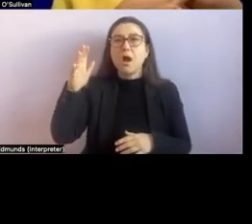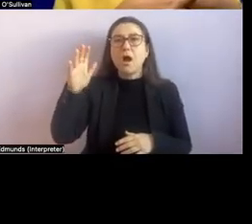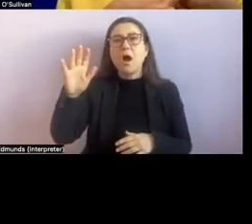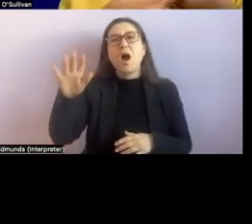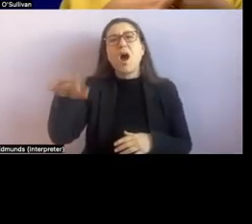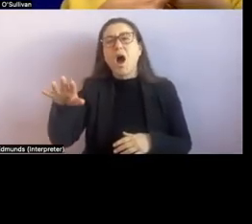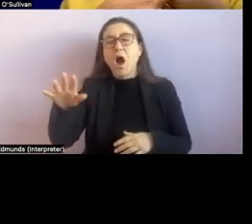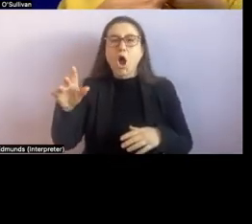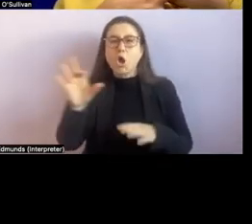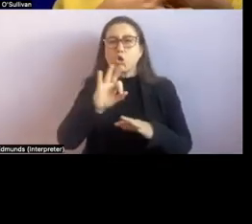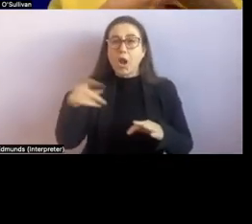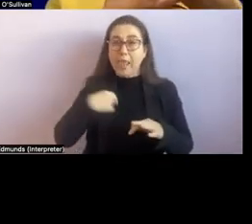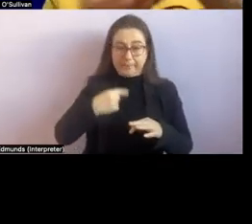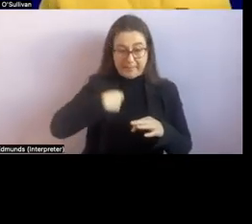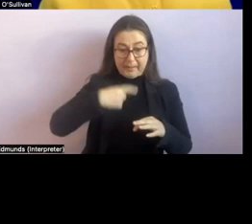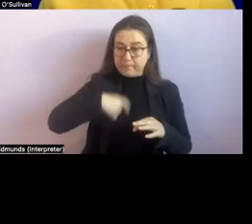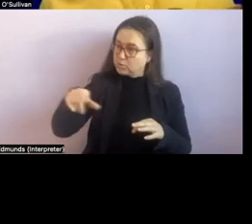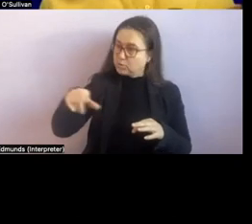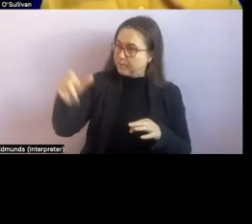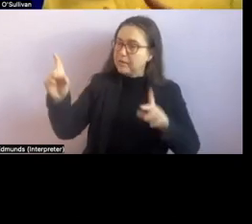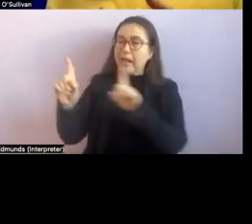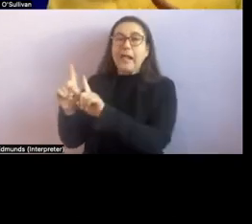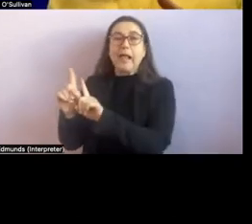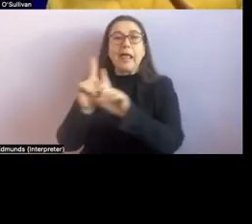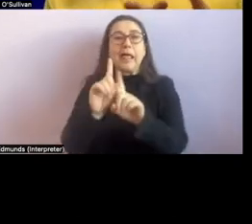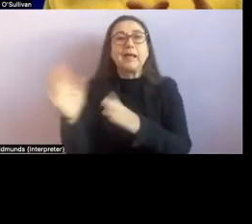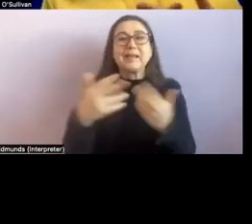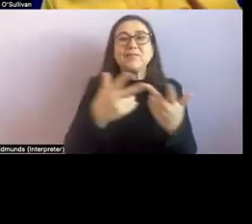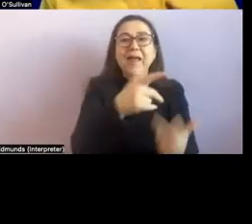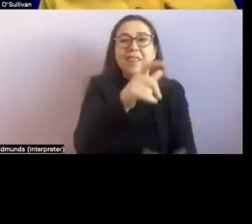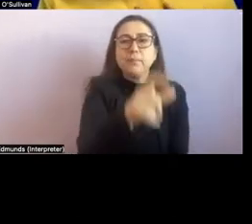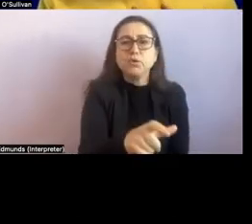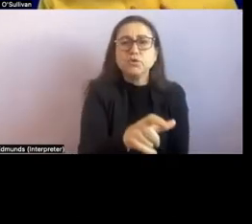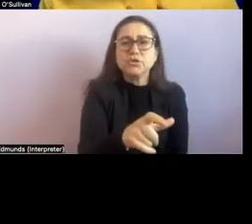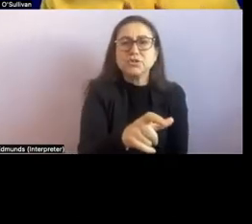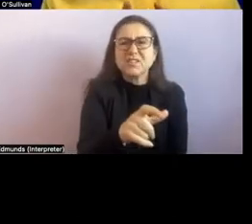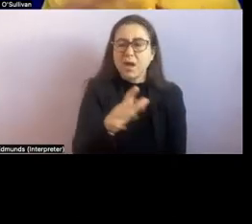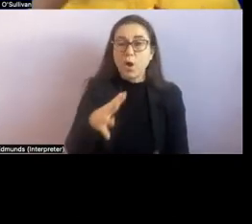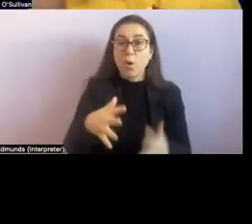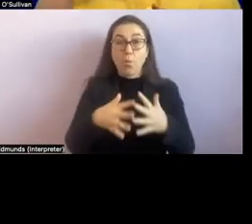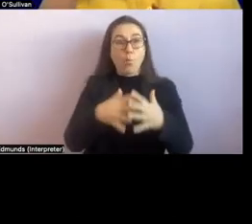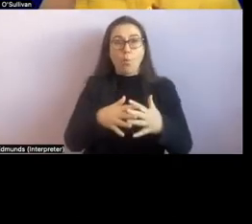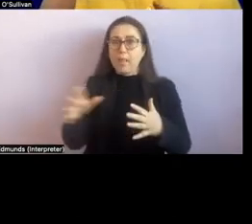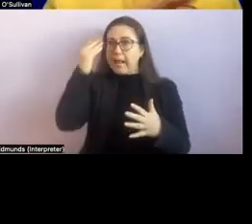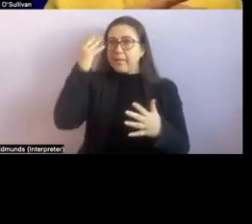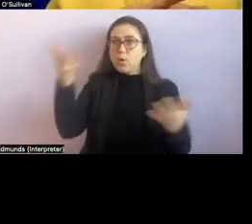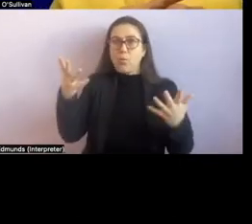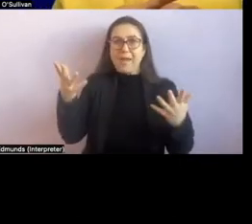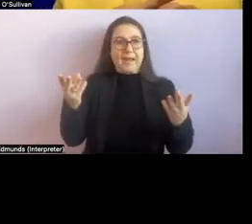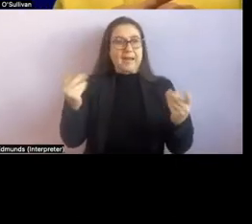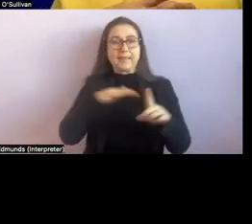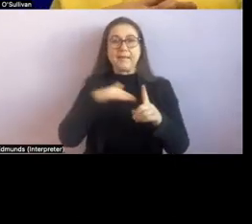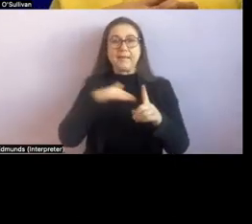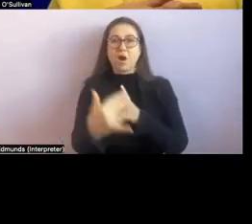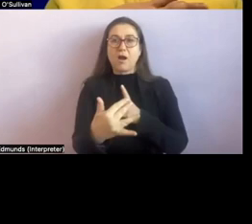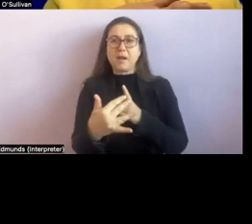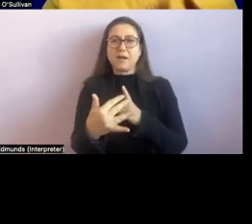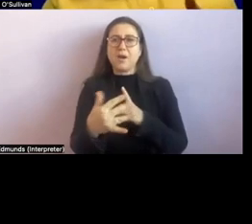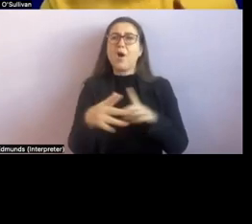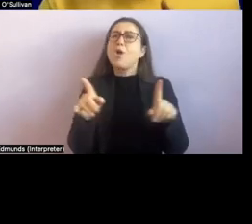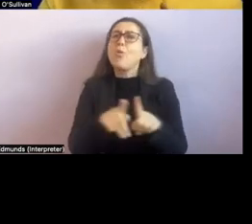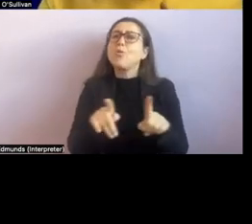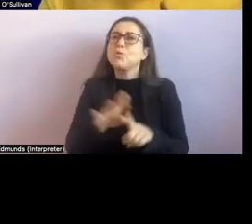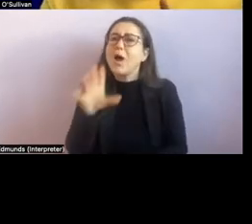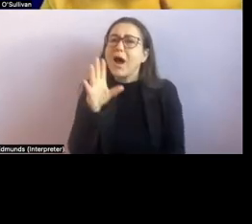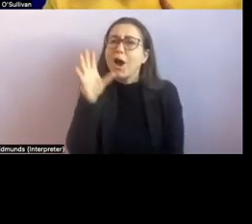birth human person and don't assume any knowledge i was once working with a young man continually deafblind man in